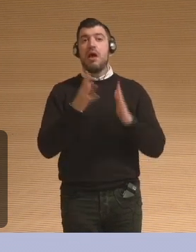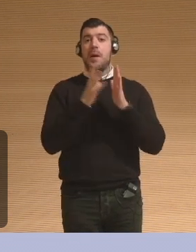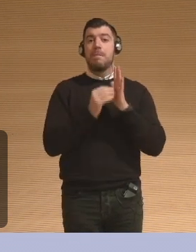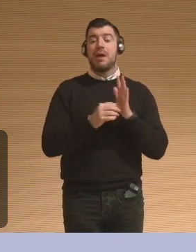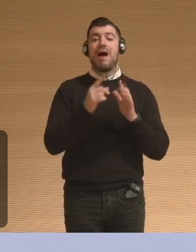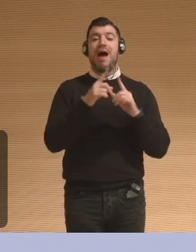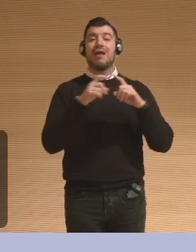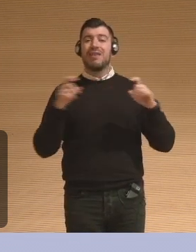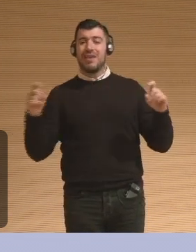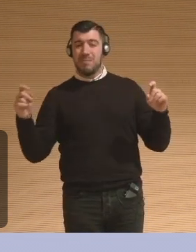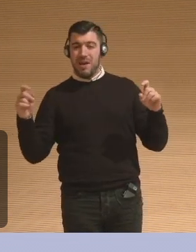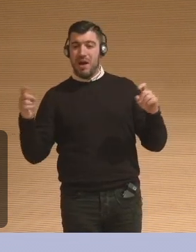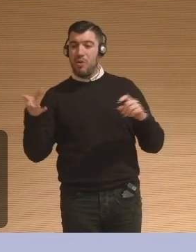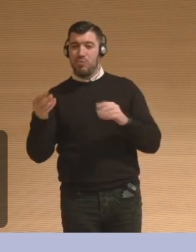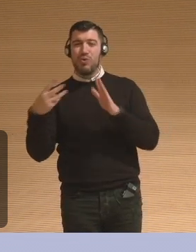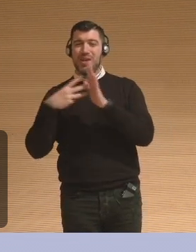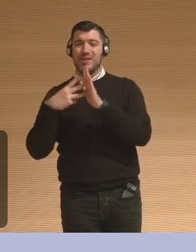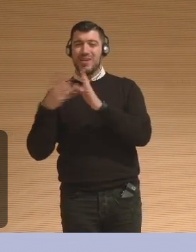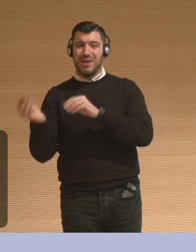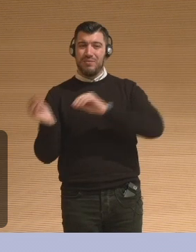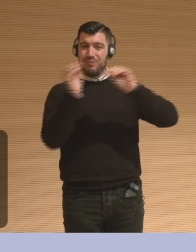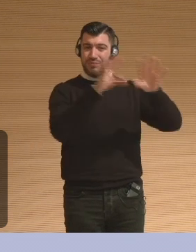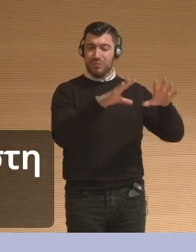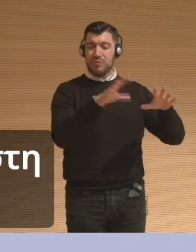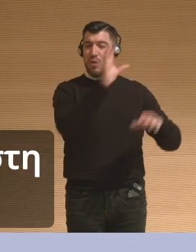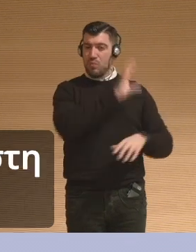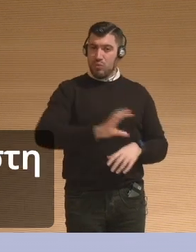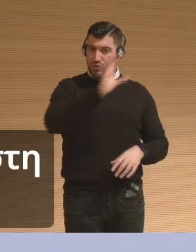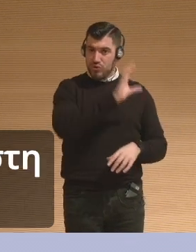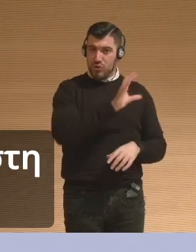having given away her grandmother's kitchen utensils.